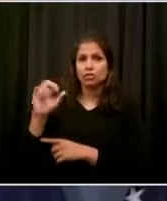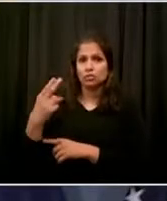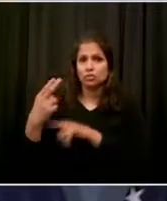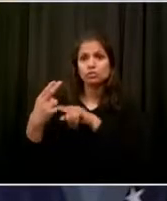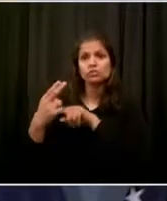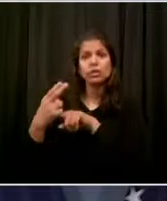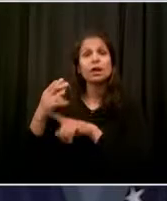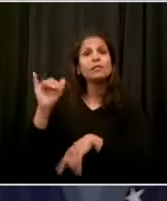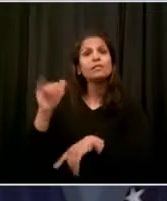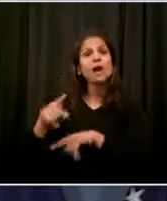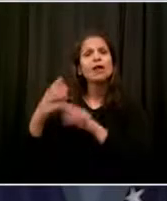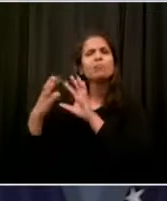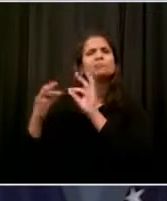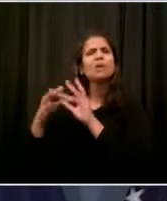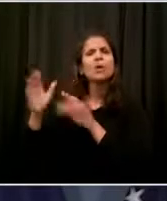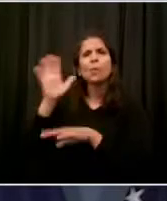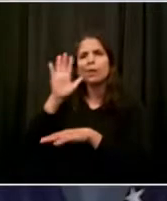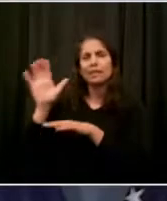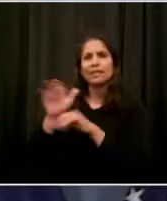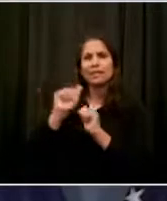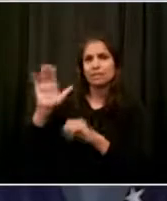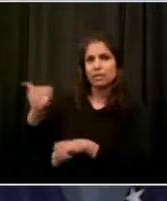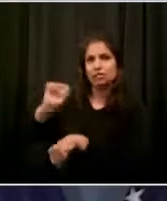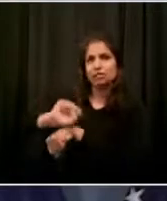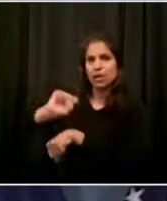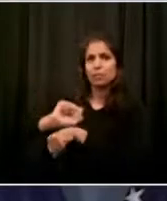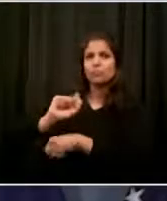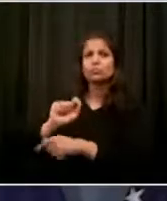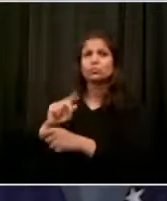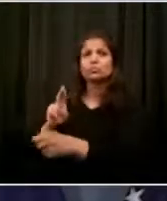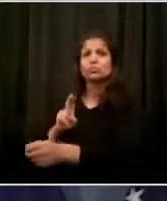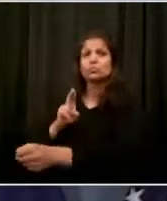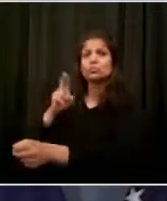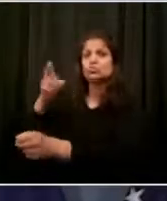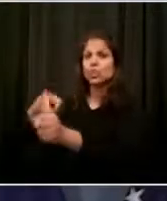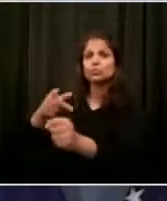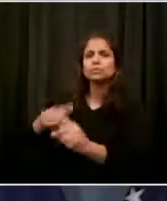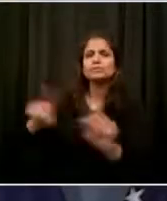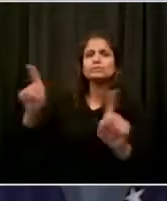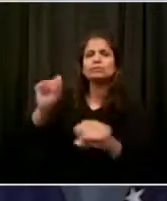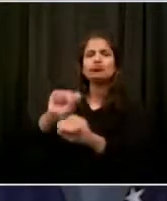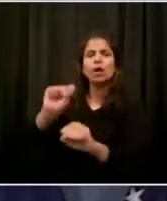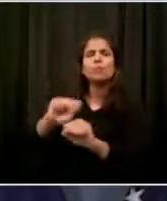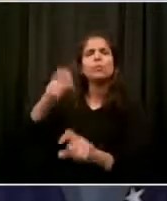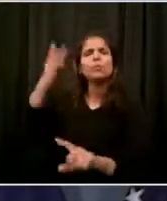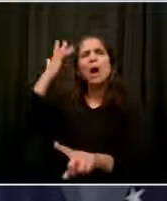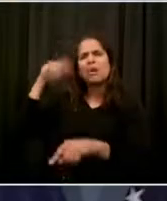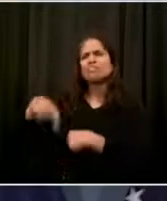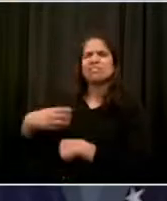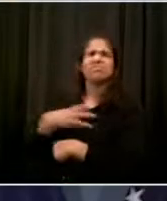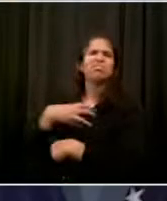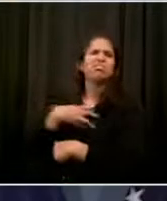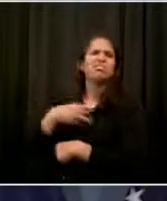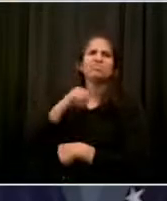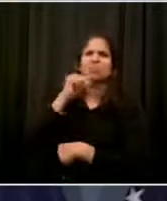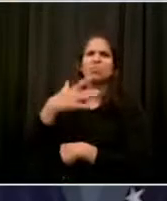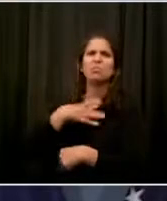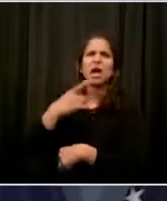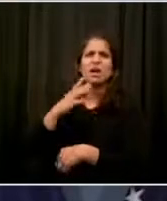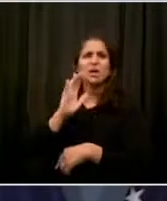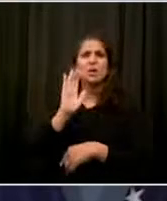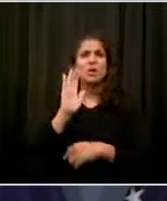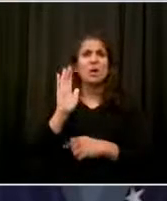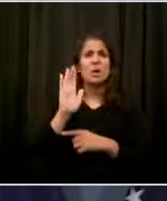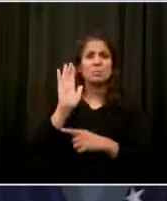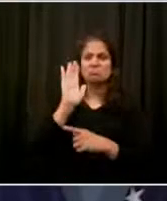and, you know, some staffers publicly criticizing you, I think even people who don't necessarily follow the inner workings of your administration have to be